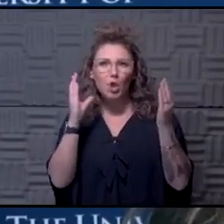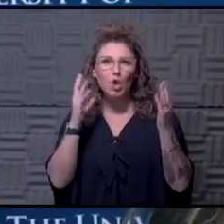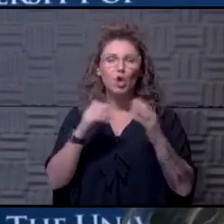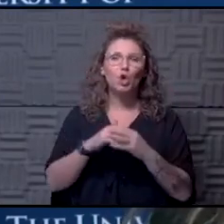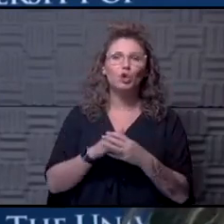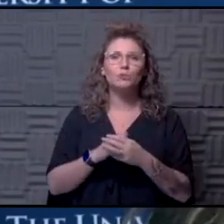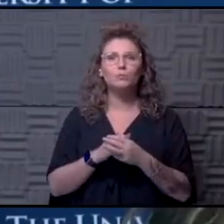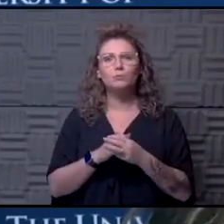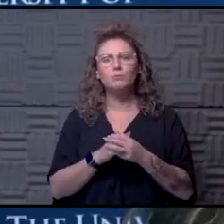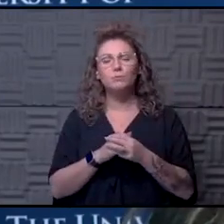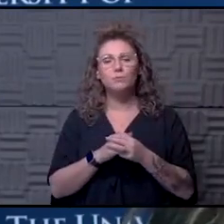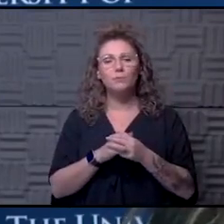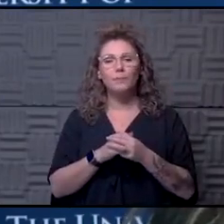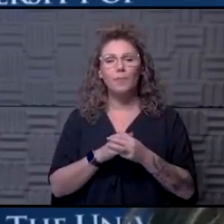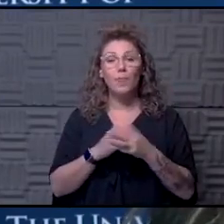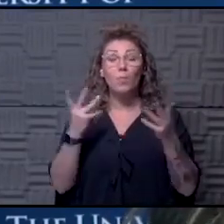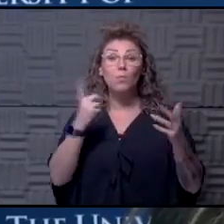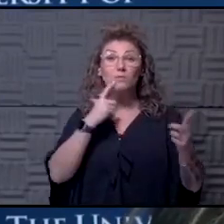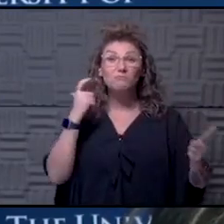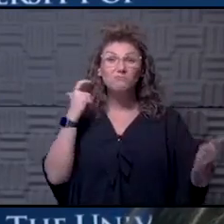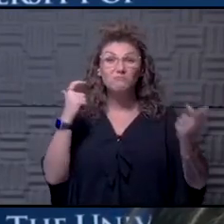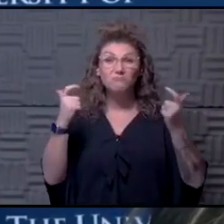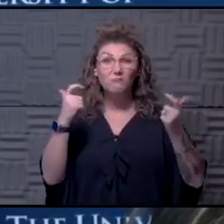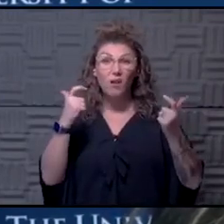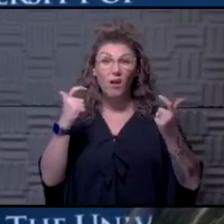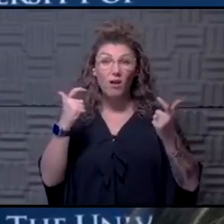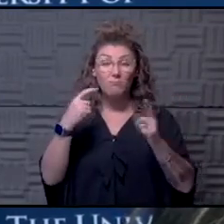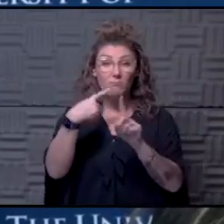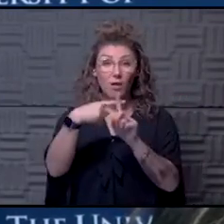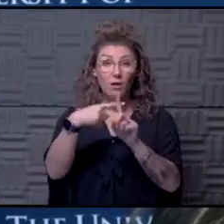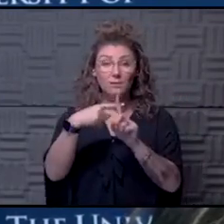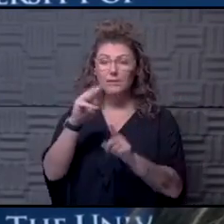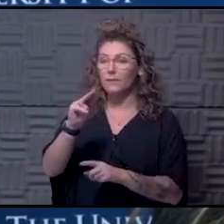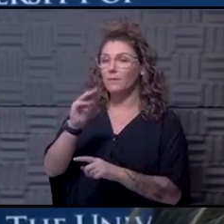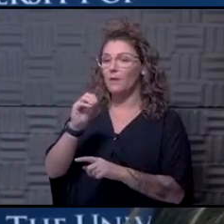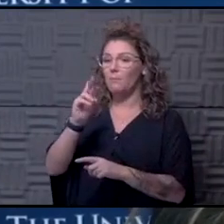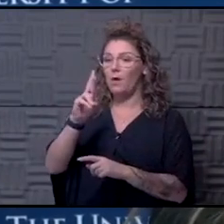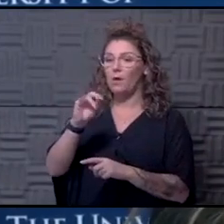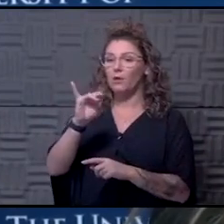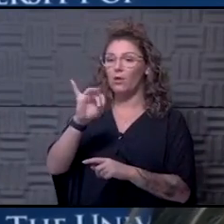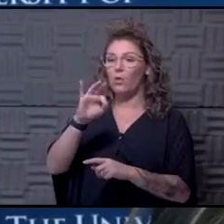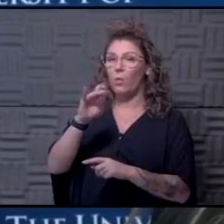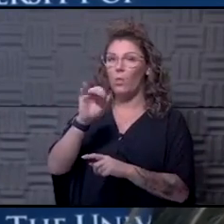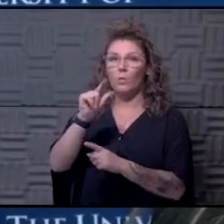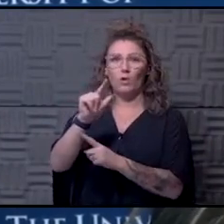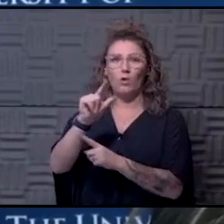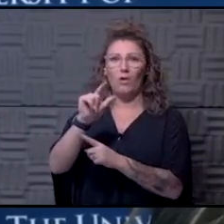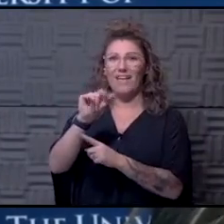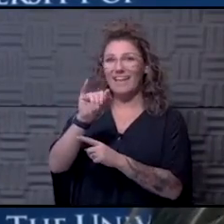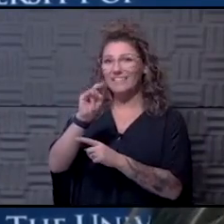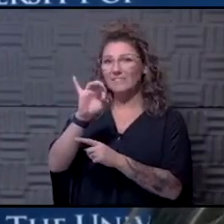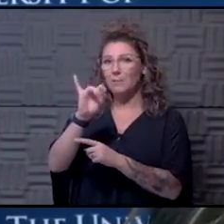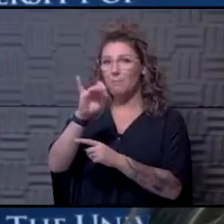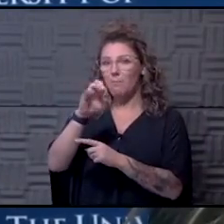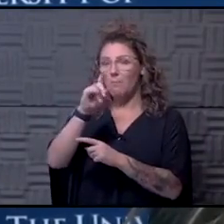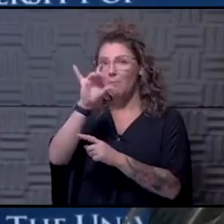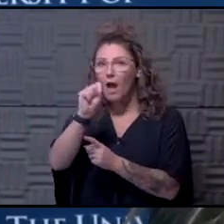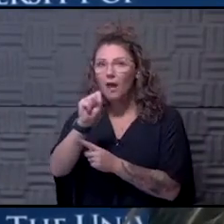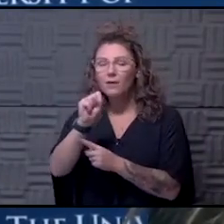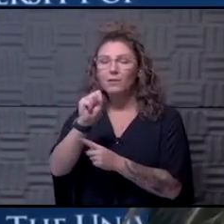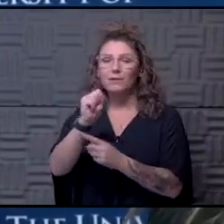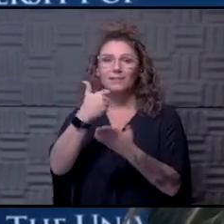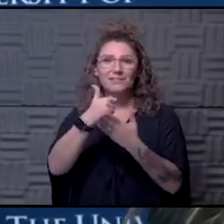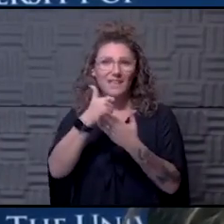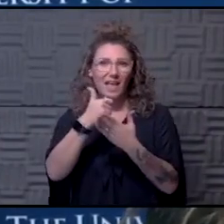I think the big game changer, you know, these monoclonal antibodies are, are seem to help and prevent patients from getting